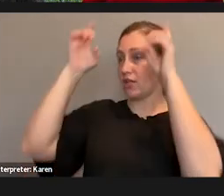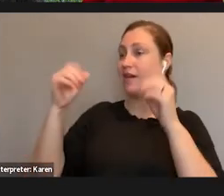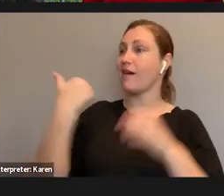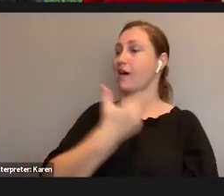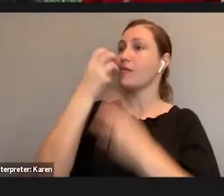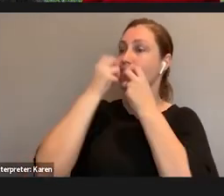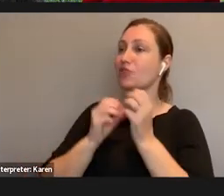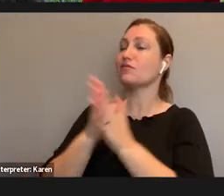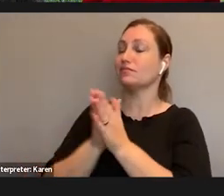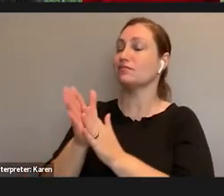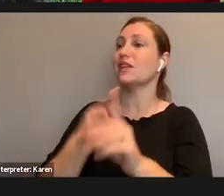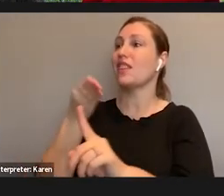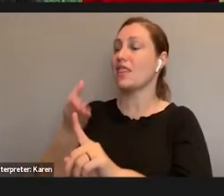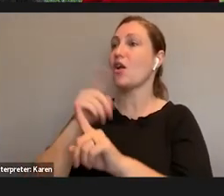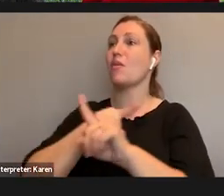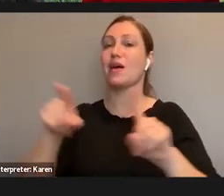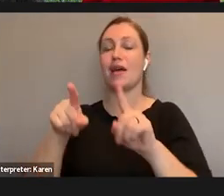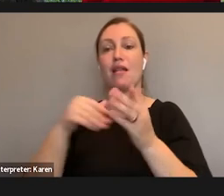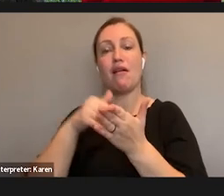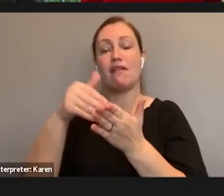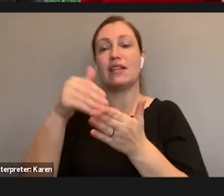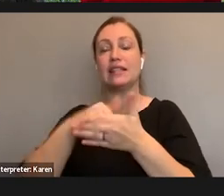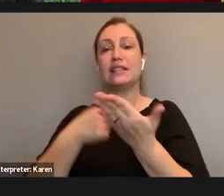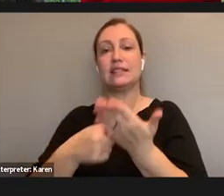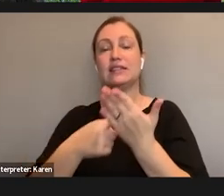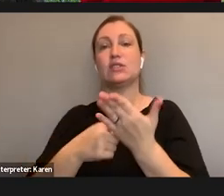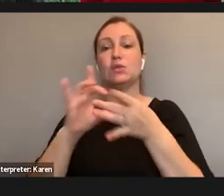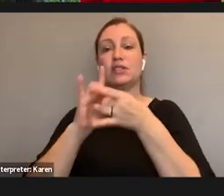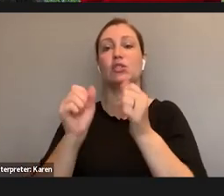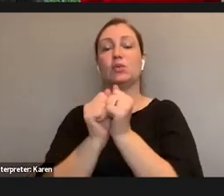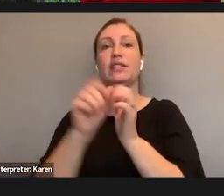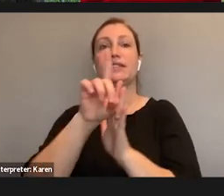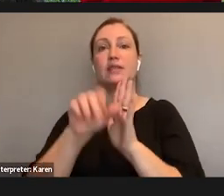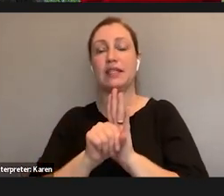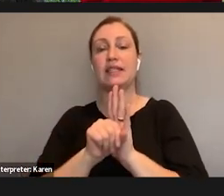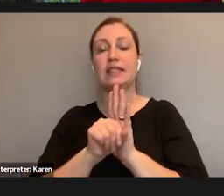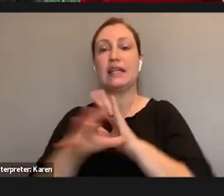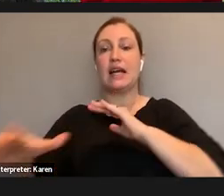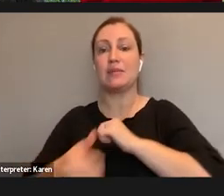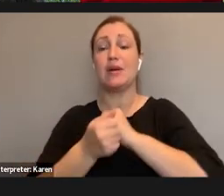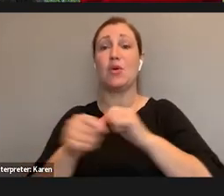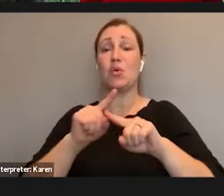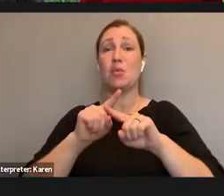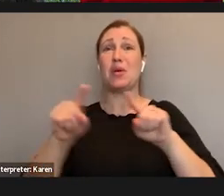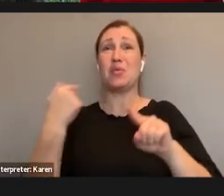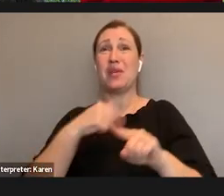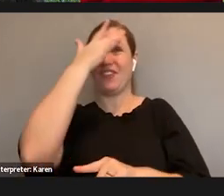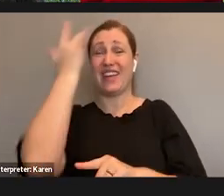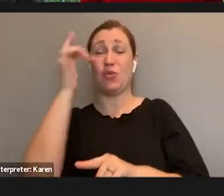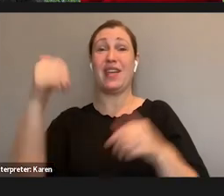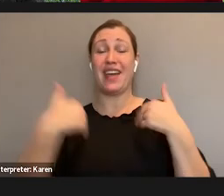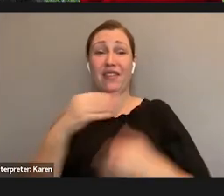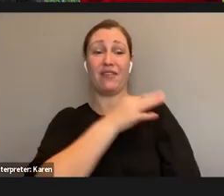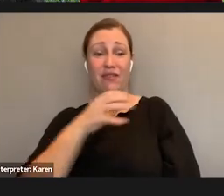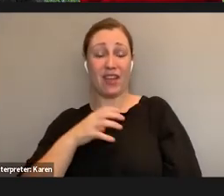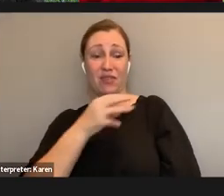lie. But very often in these discussions about disability accommodation, we forget that there are faculty members and professionals